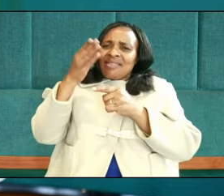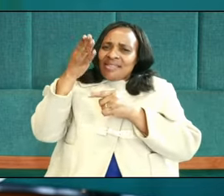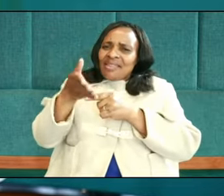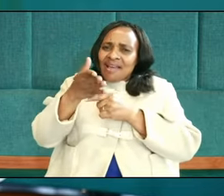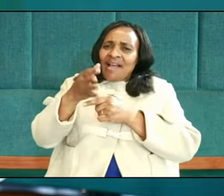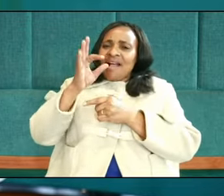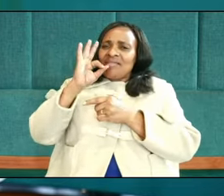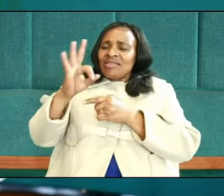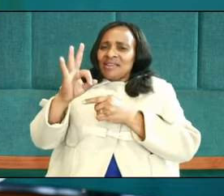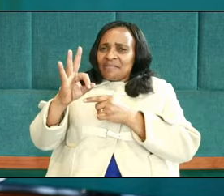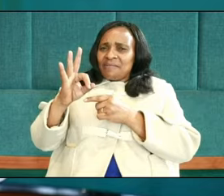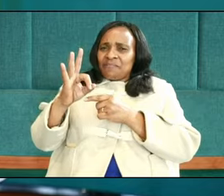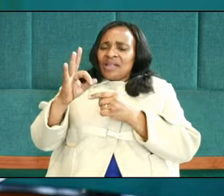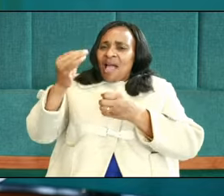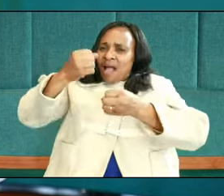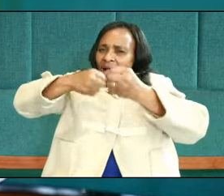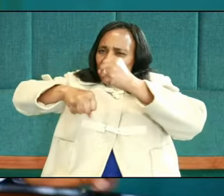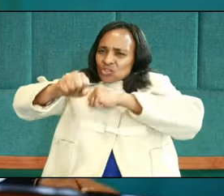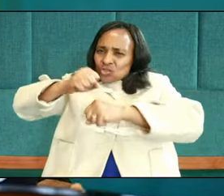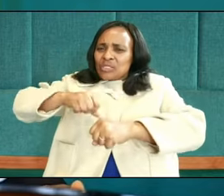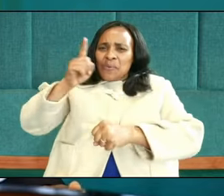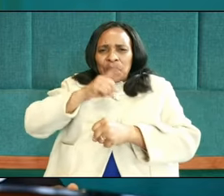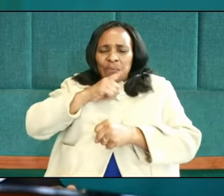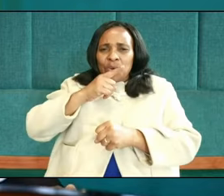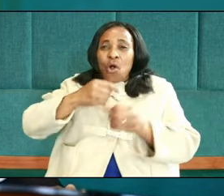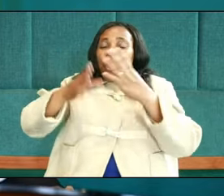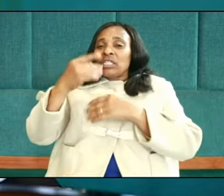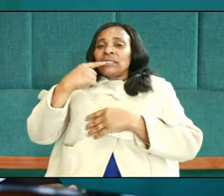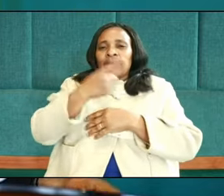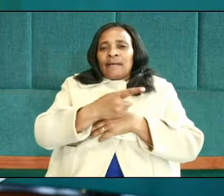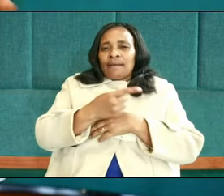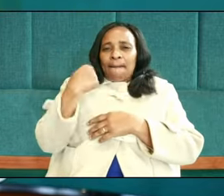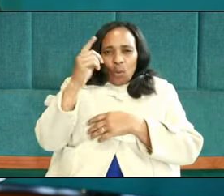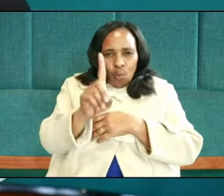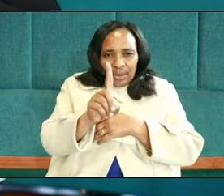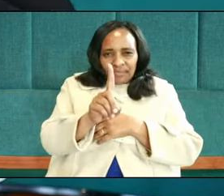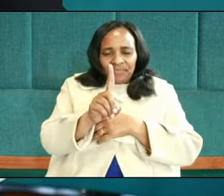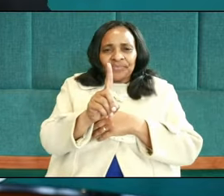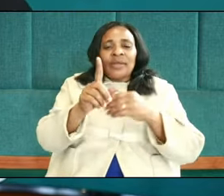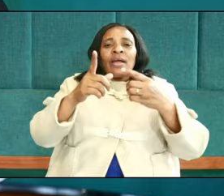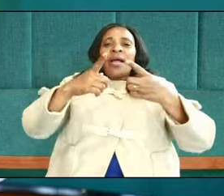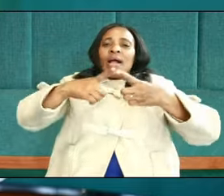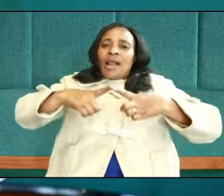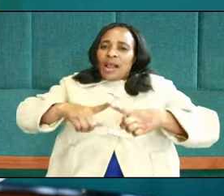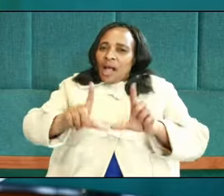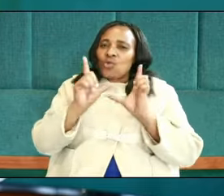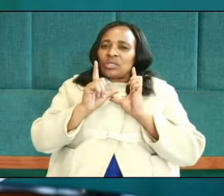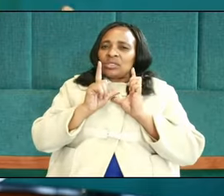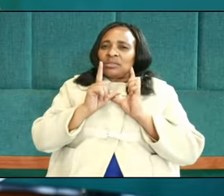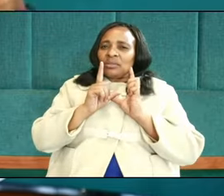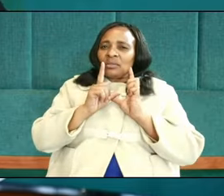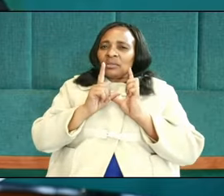critical actions that God took. Number one, he allowed the ground, the